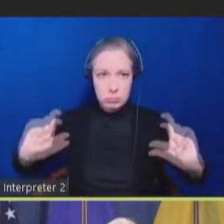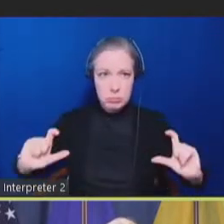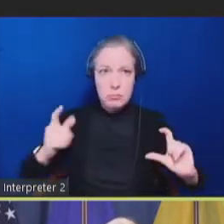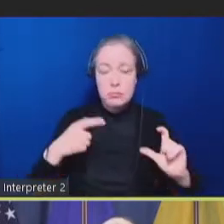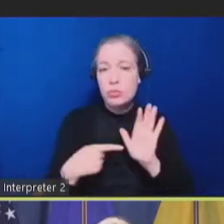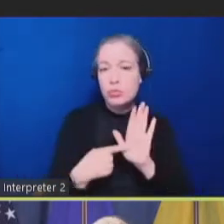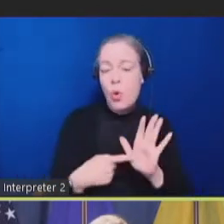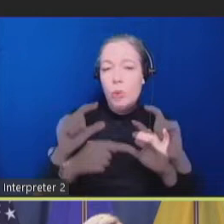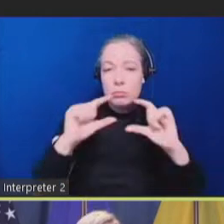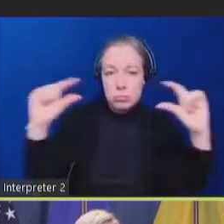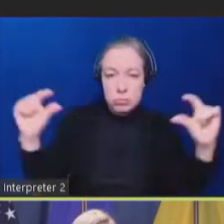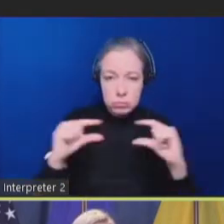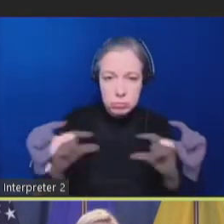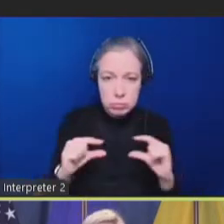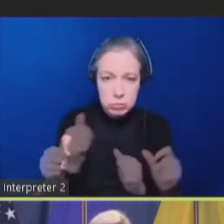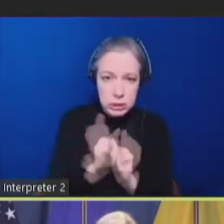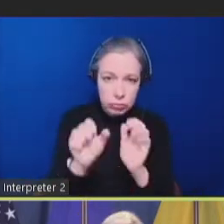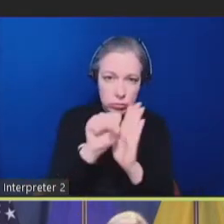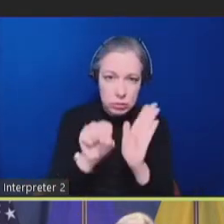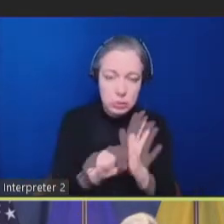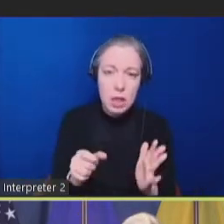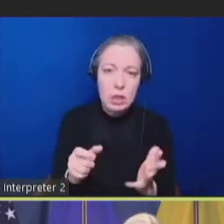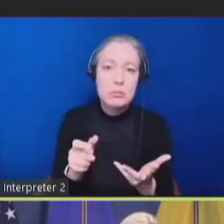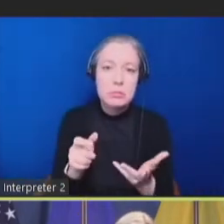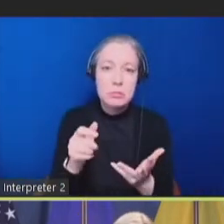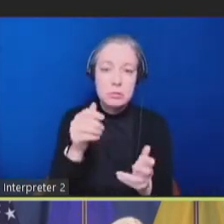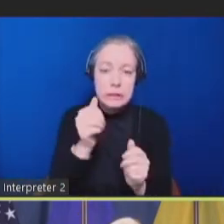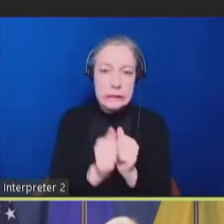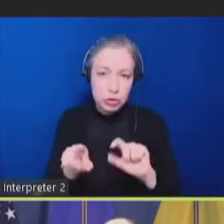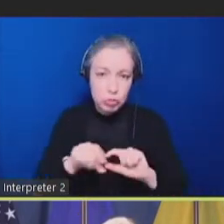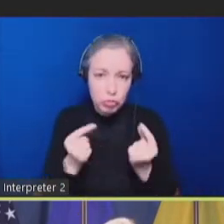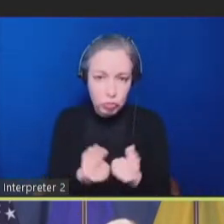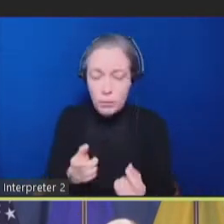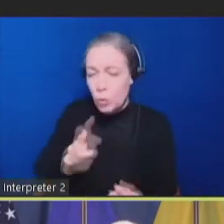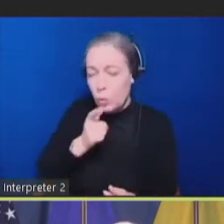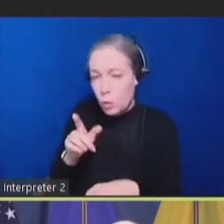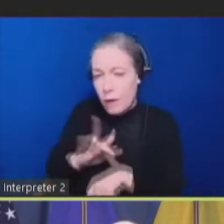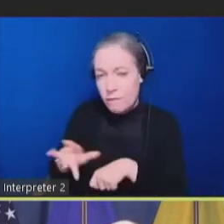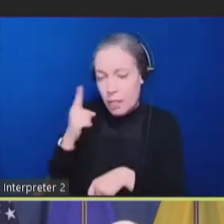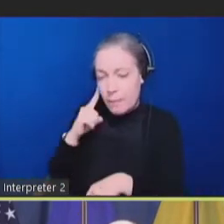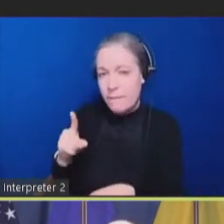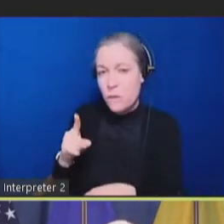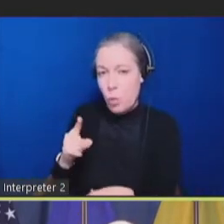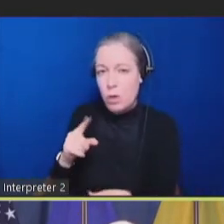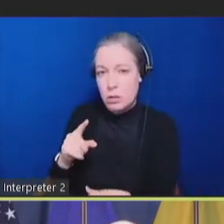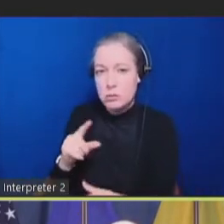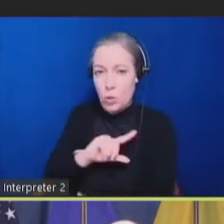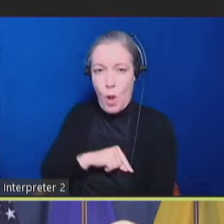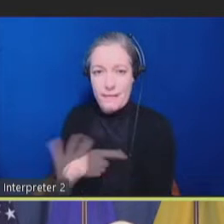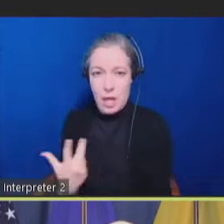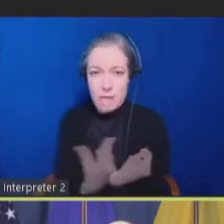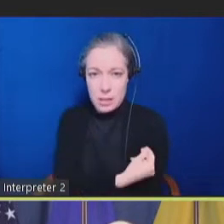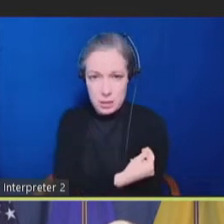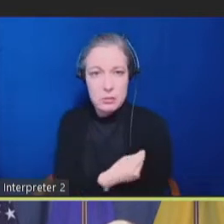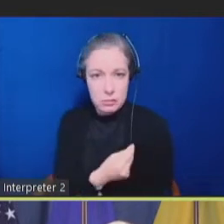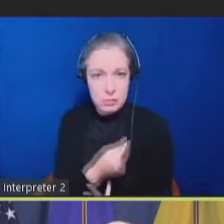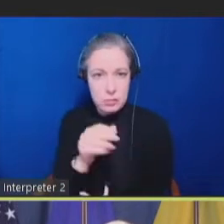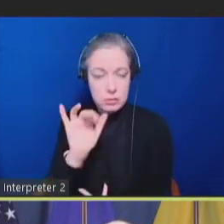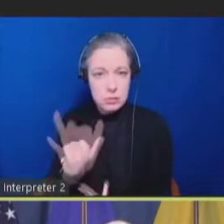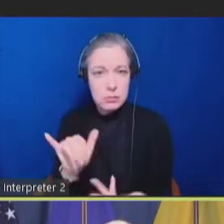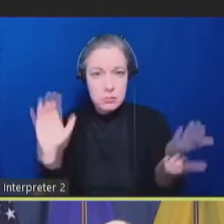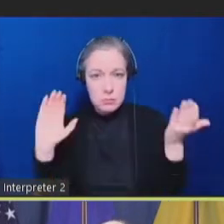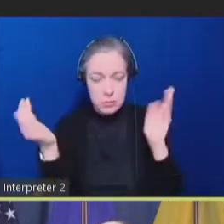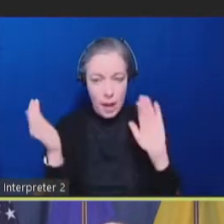of those groups who was available for vaccine. We then compared and contrasted that data in multiple